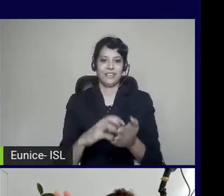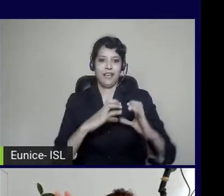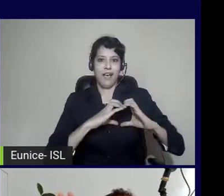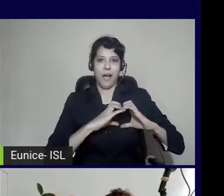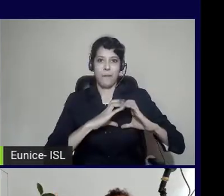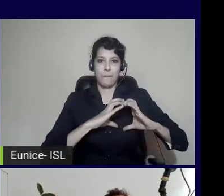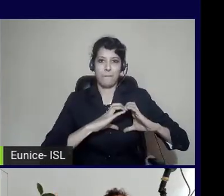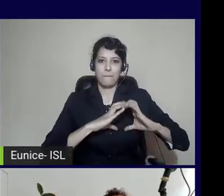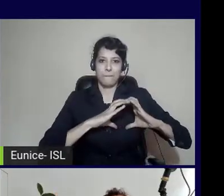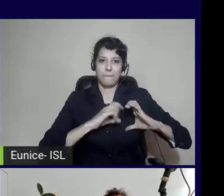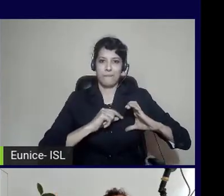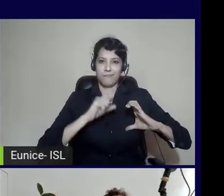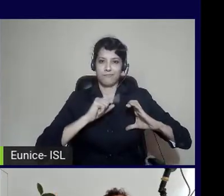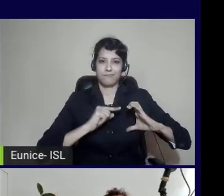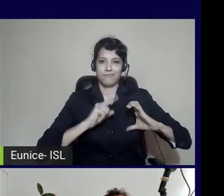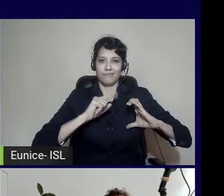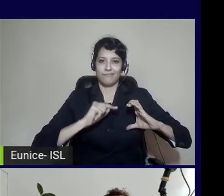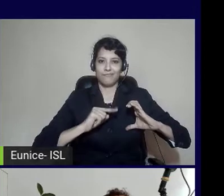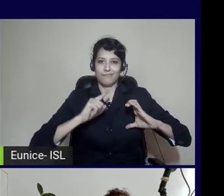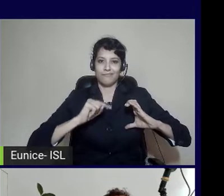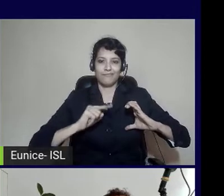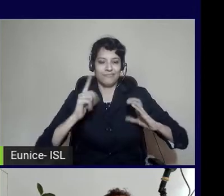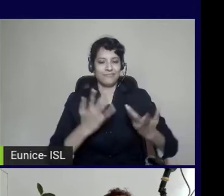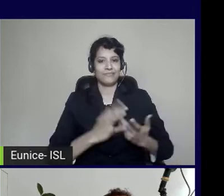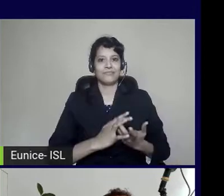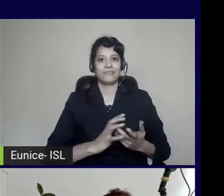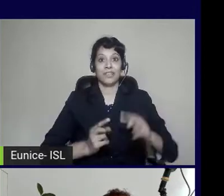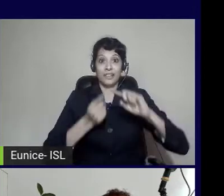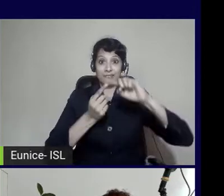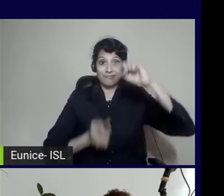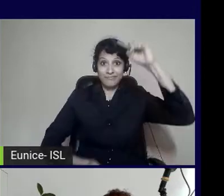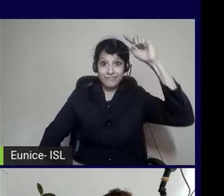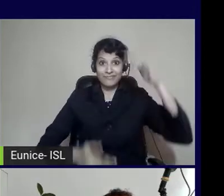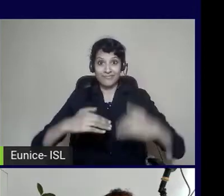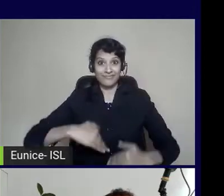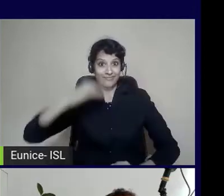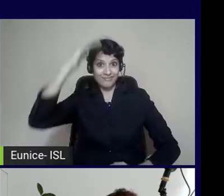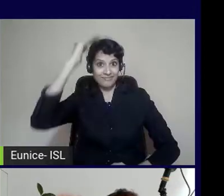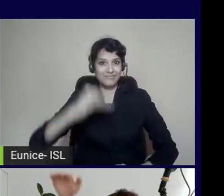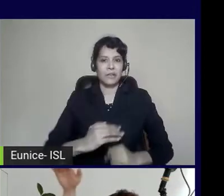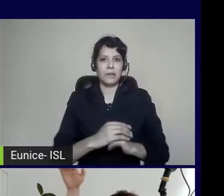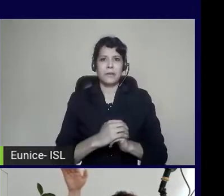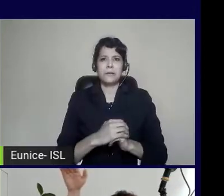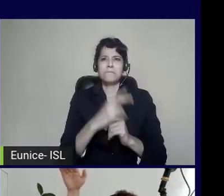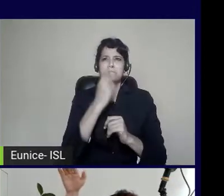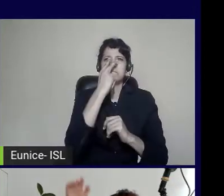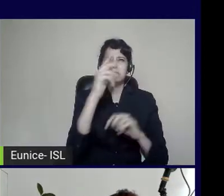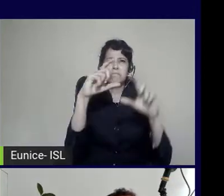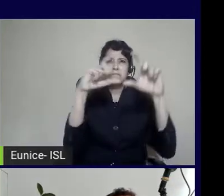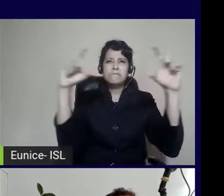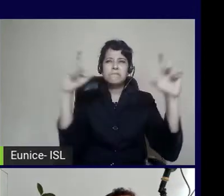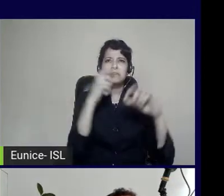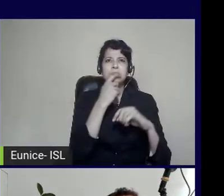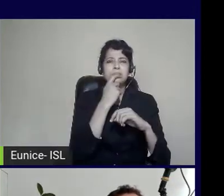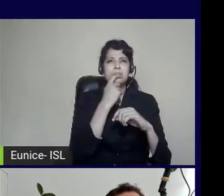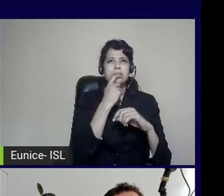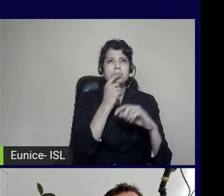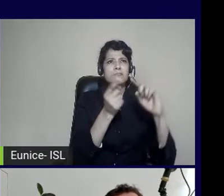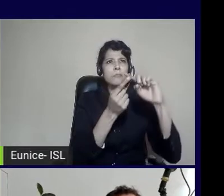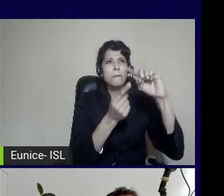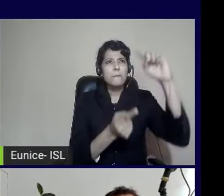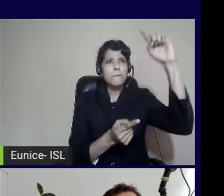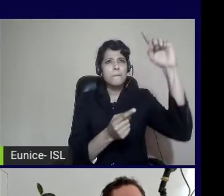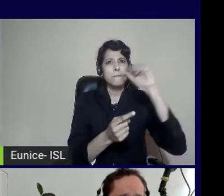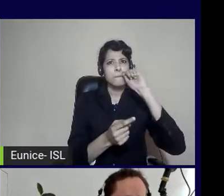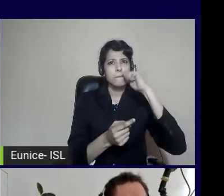centimeters or four foot one. And then they had a crawling baby and a very tall adult. And I thought, I'm not a